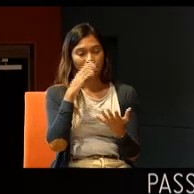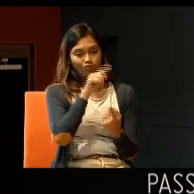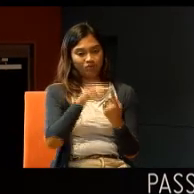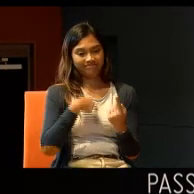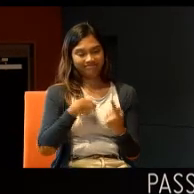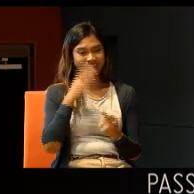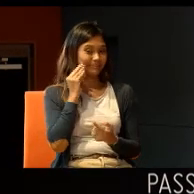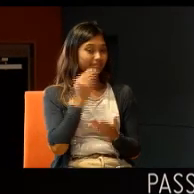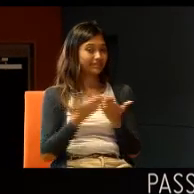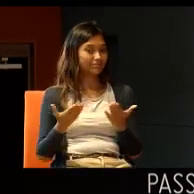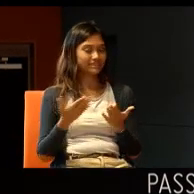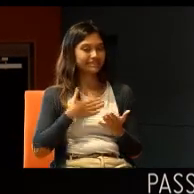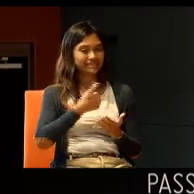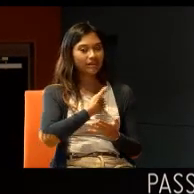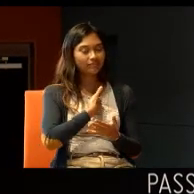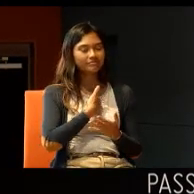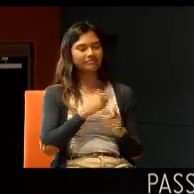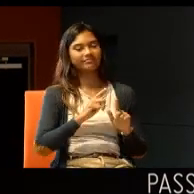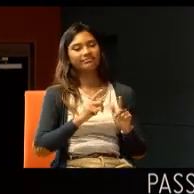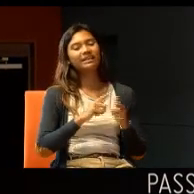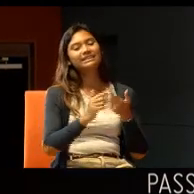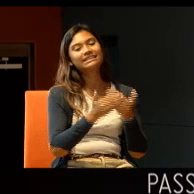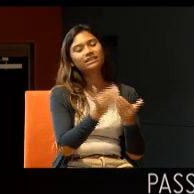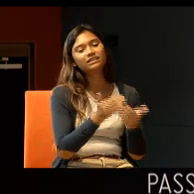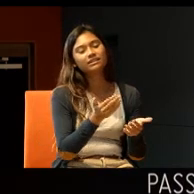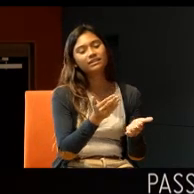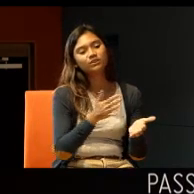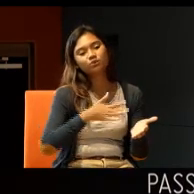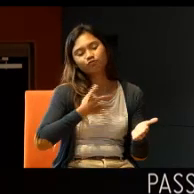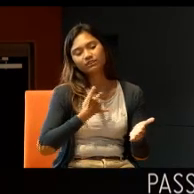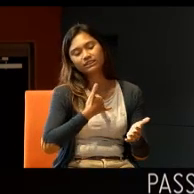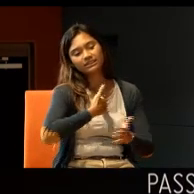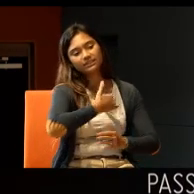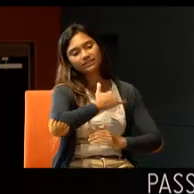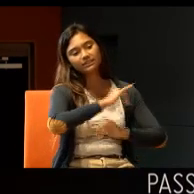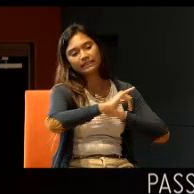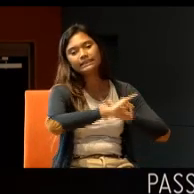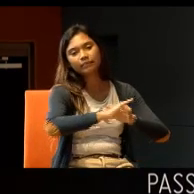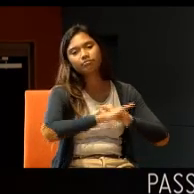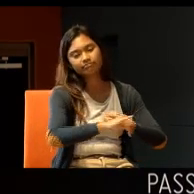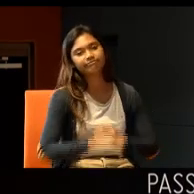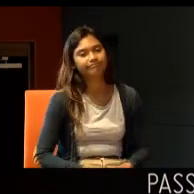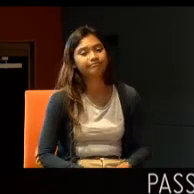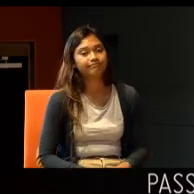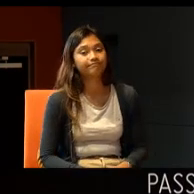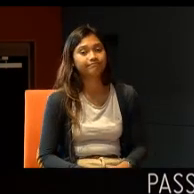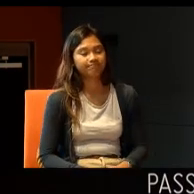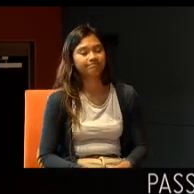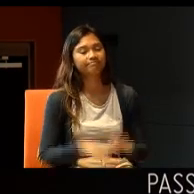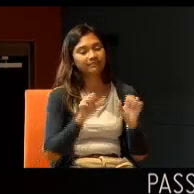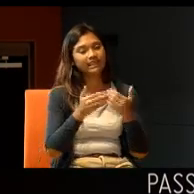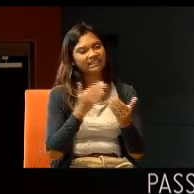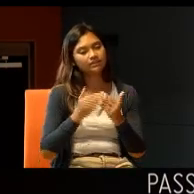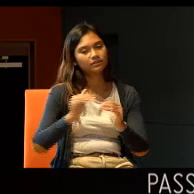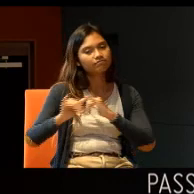yourself, then it's easier to relate, and to relate to others,